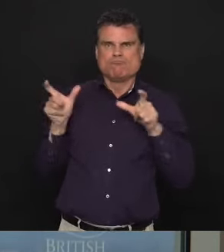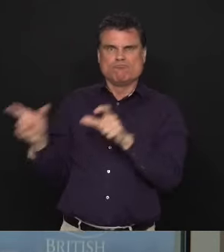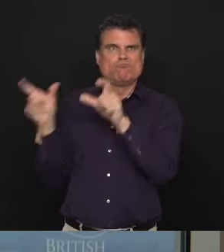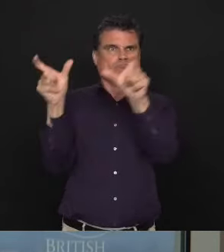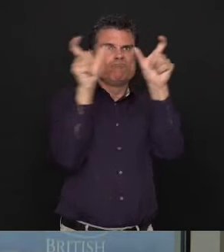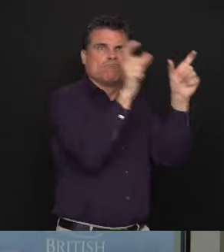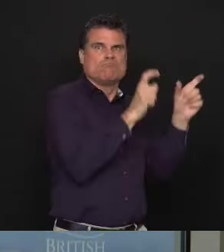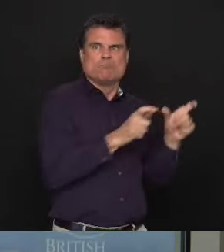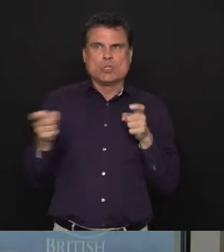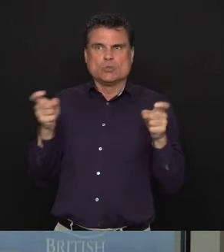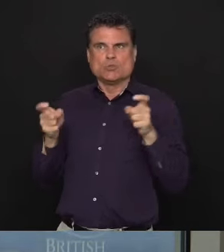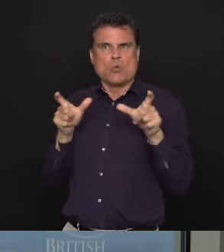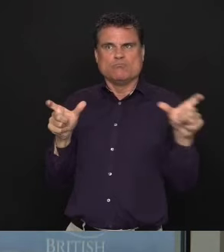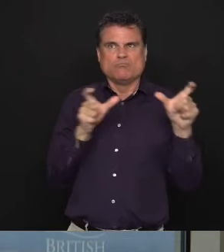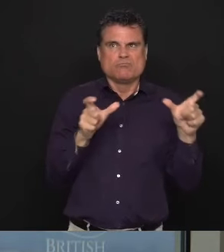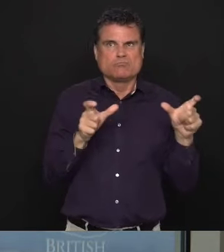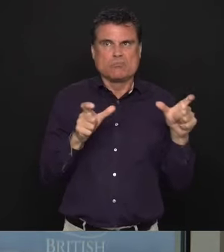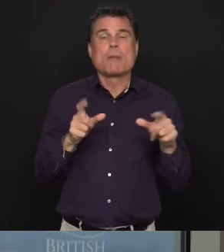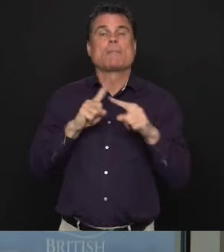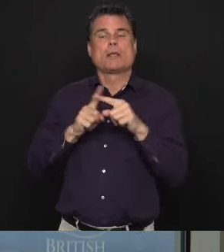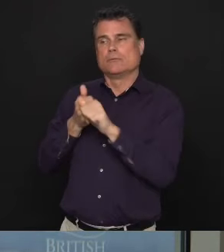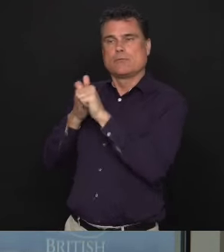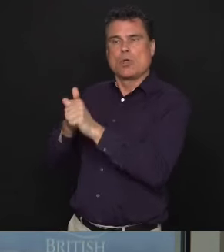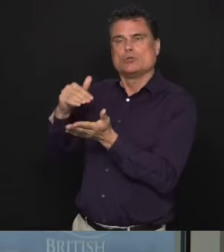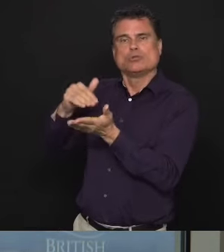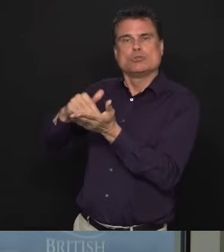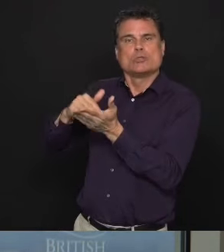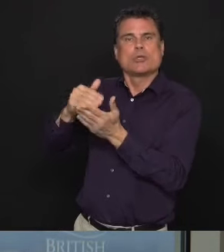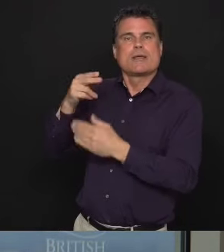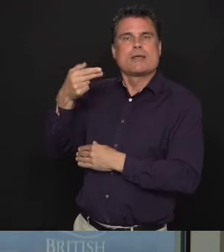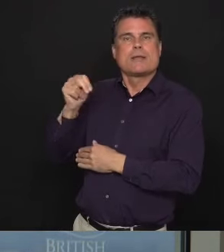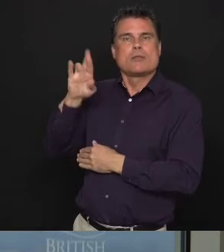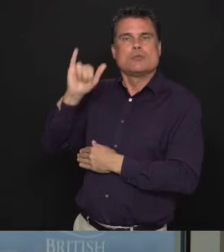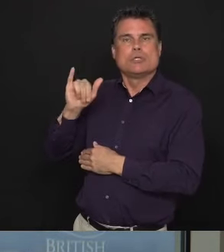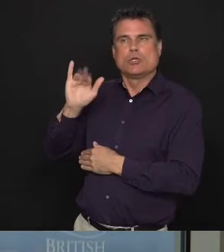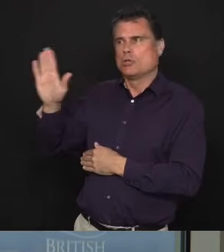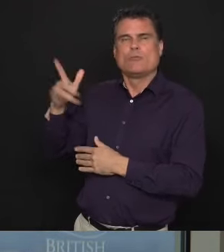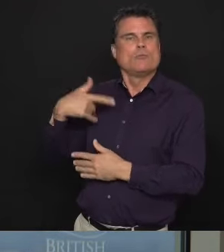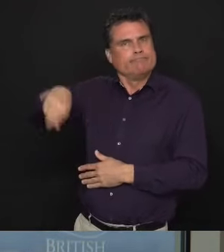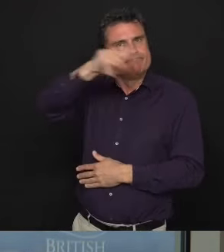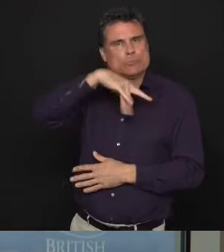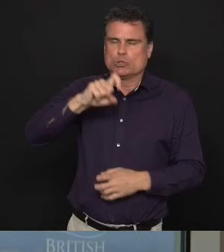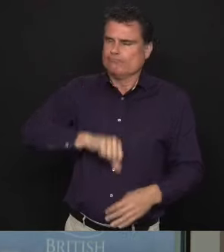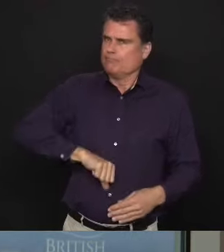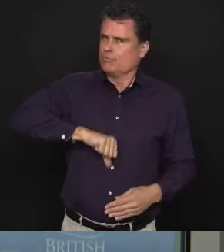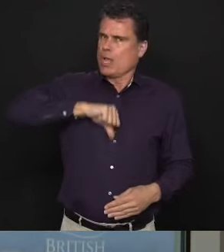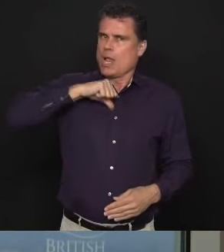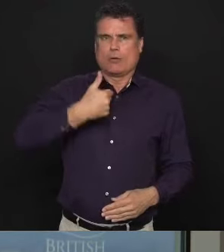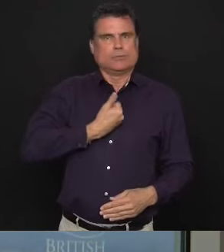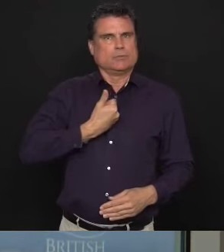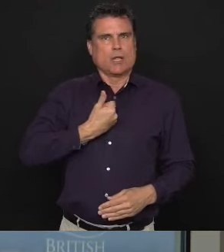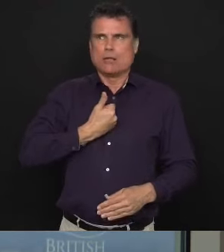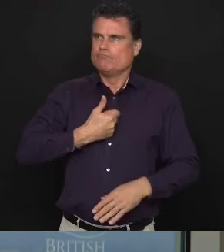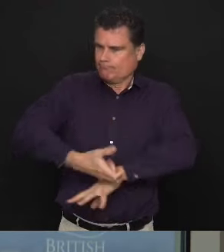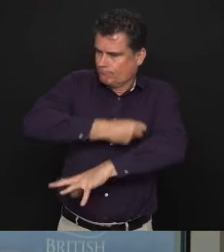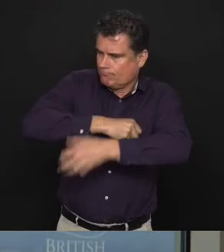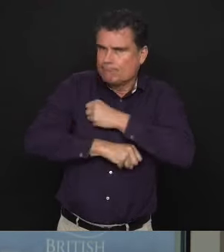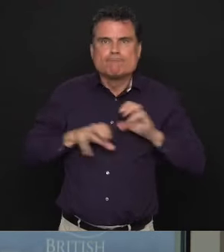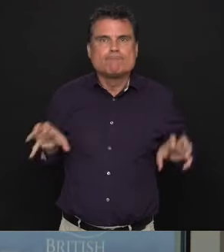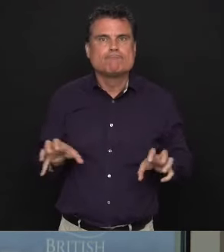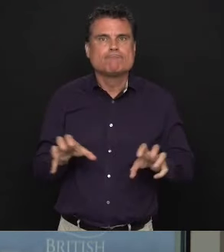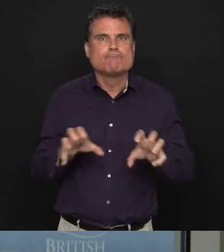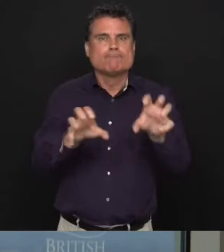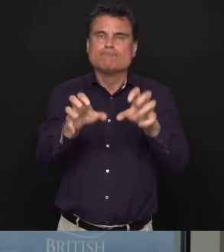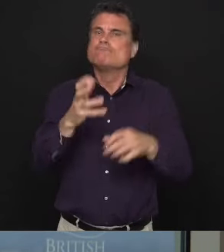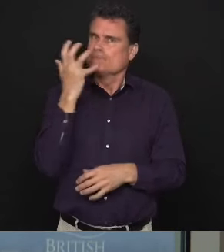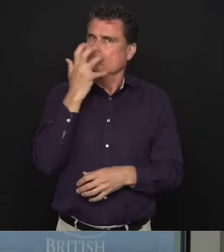These are all things we should be proud of. But there are always those who seek to take advantage of people's